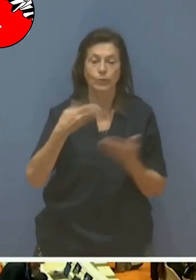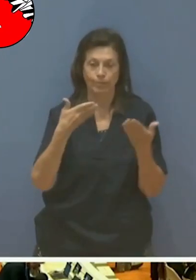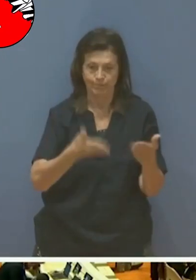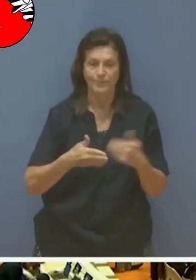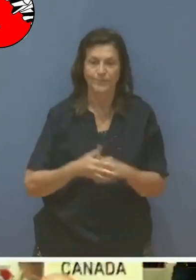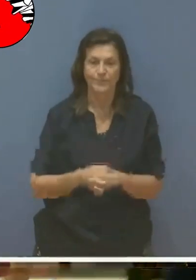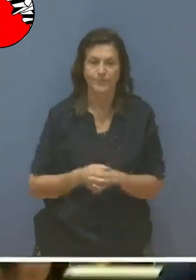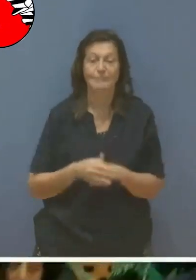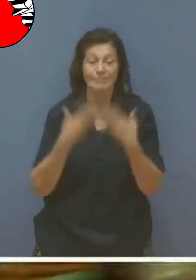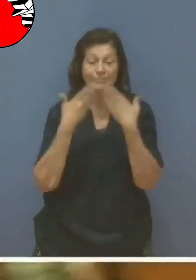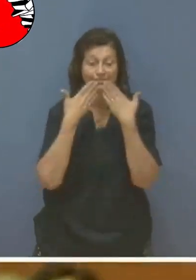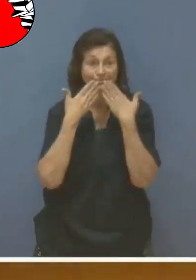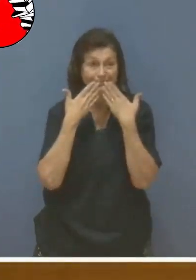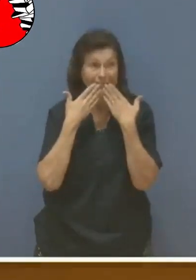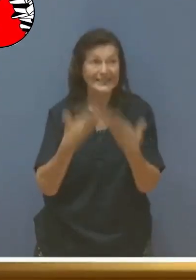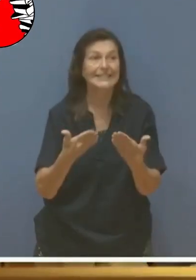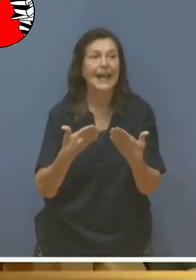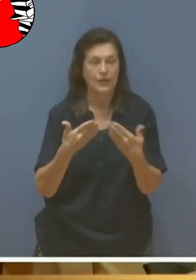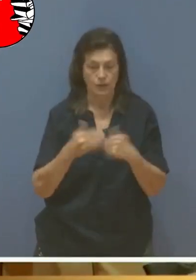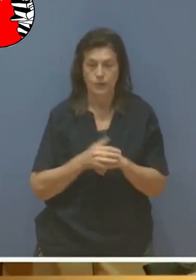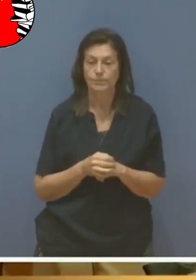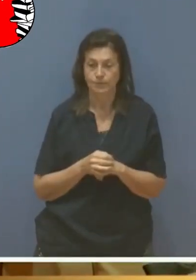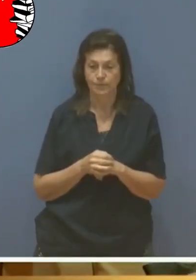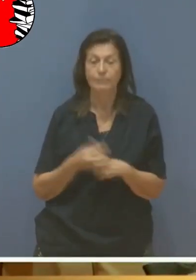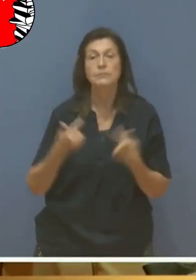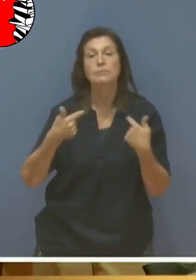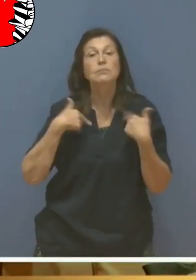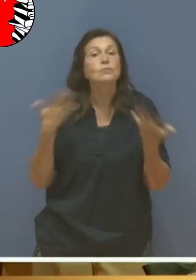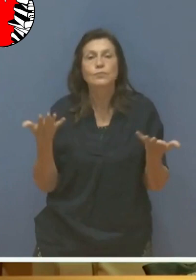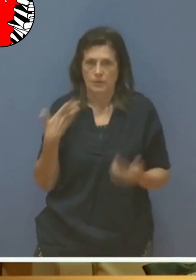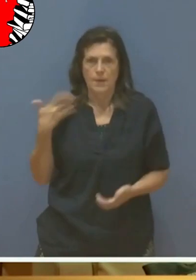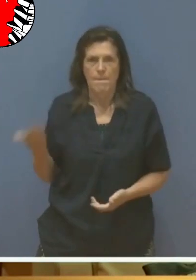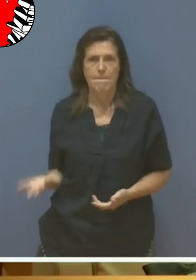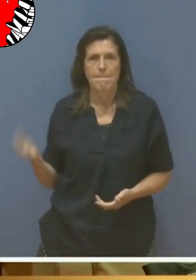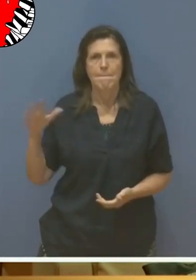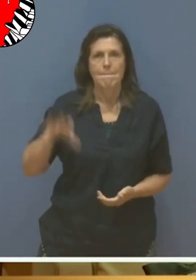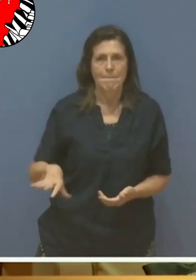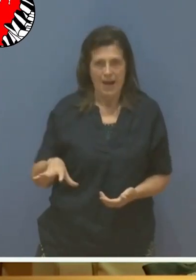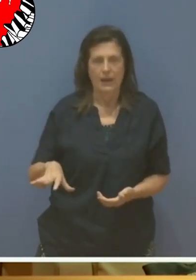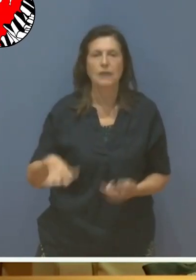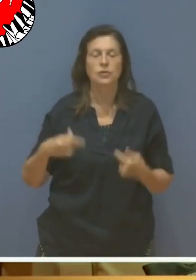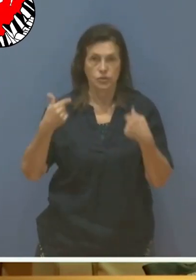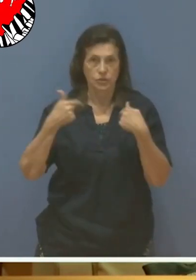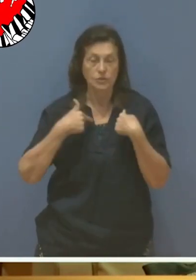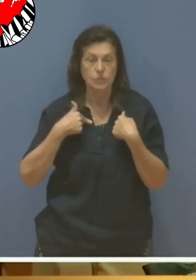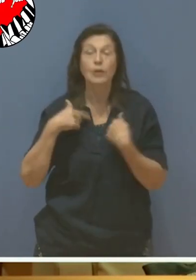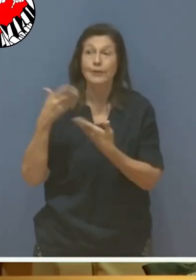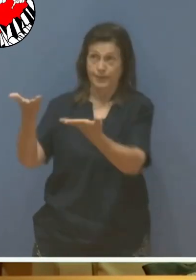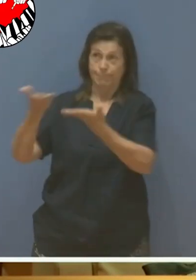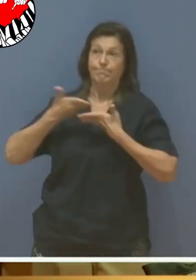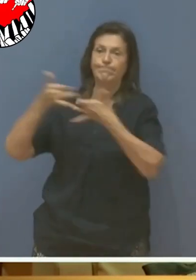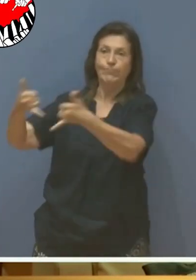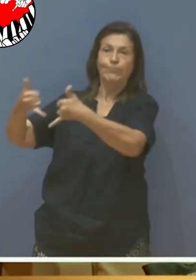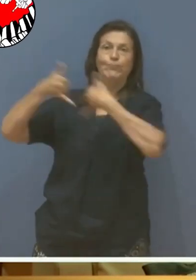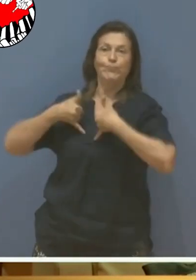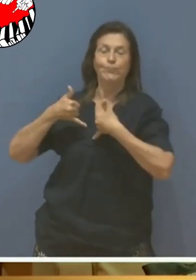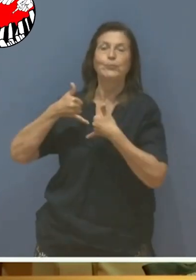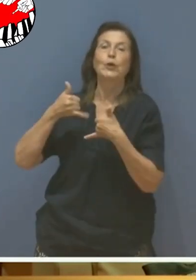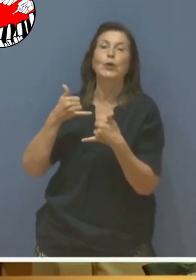Thank you, sir. I am Mithun Kumar Urao from Bangladesh, one of the guarantees of UN Voluntary Fund for Indigenous Peoples.